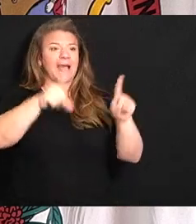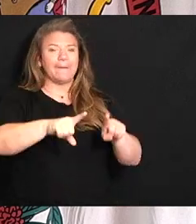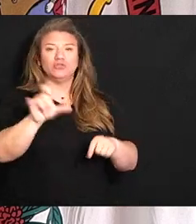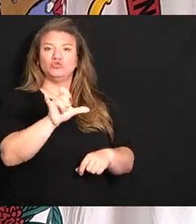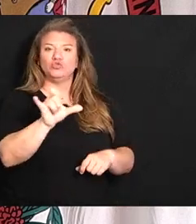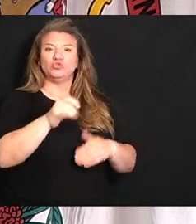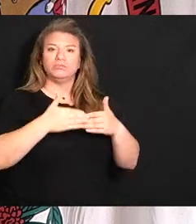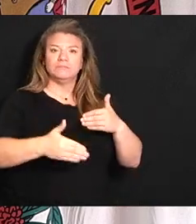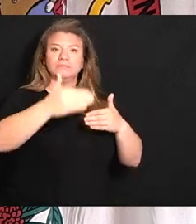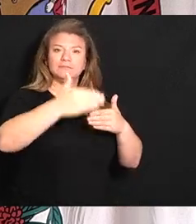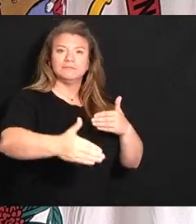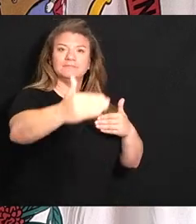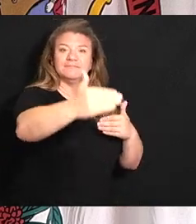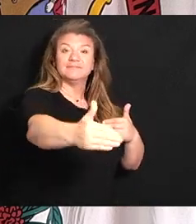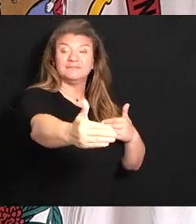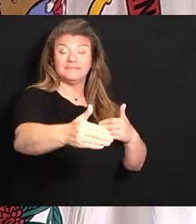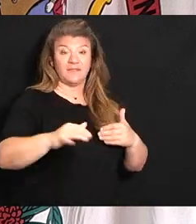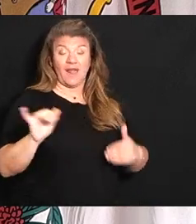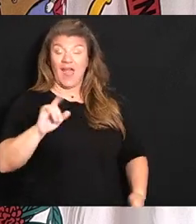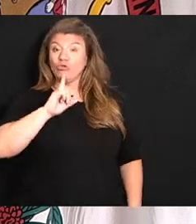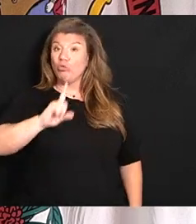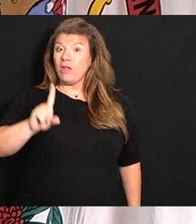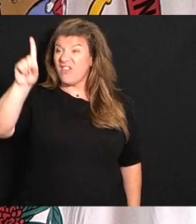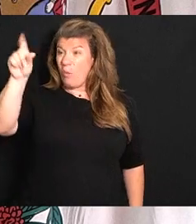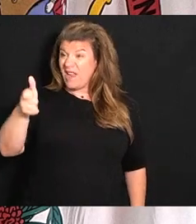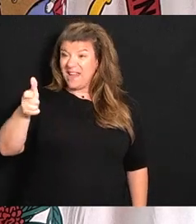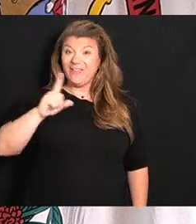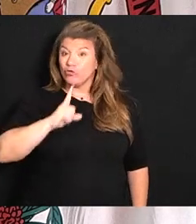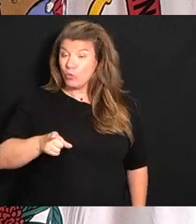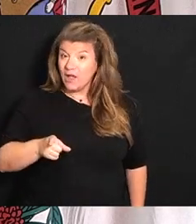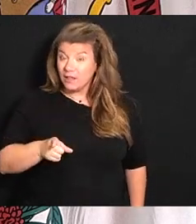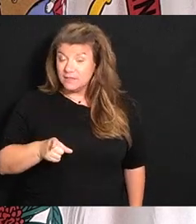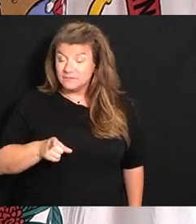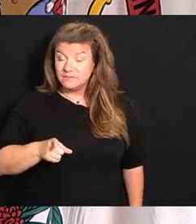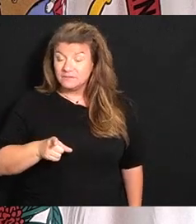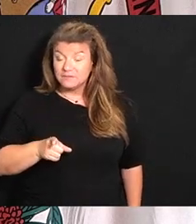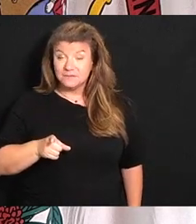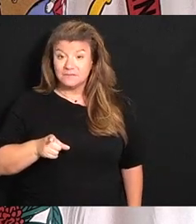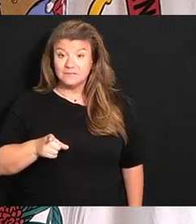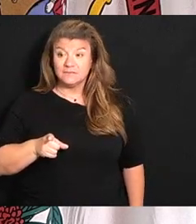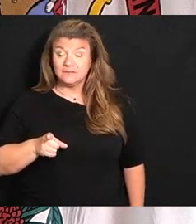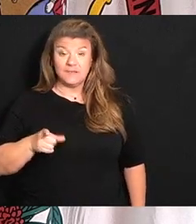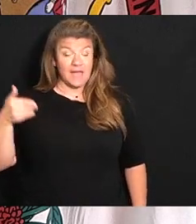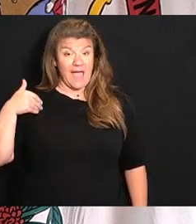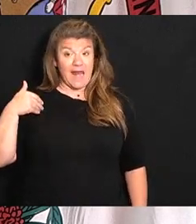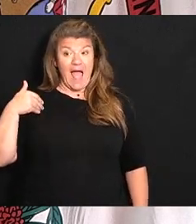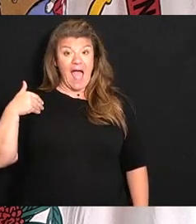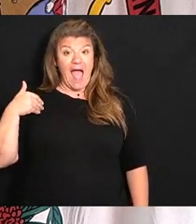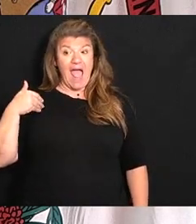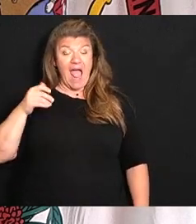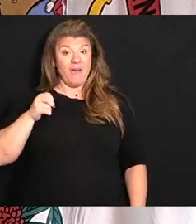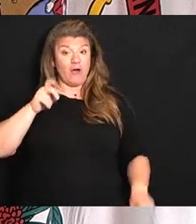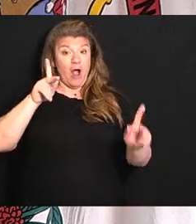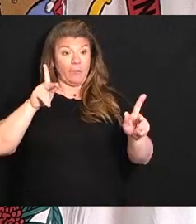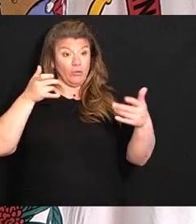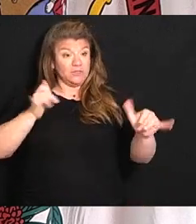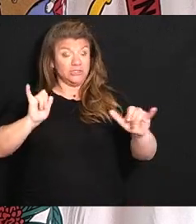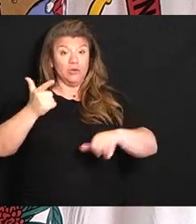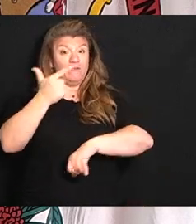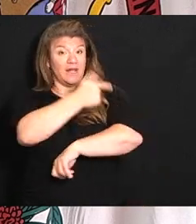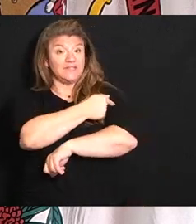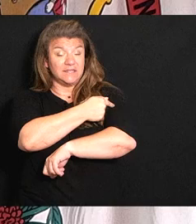and like I said if a tenth of it is true you know and I had the opportunity to still get vaccinated